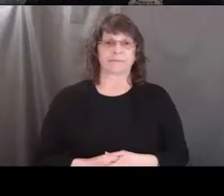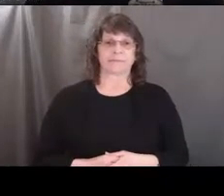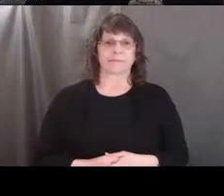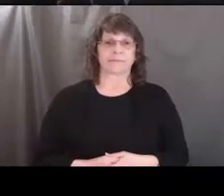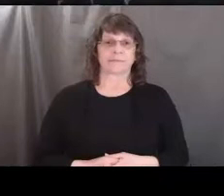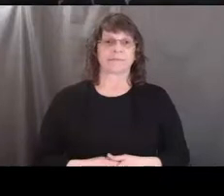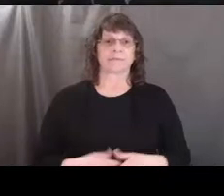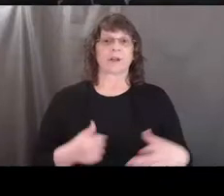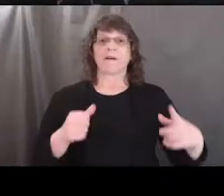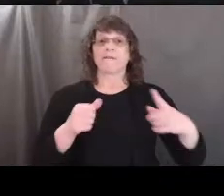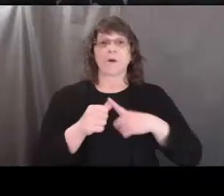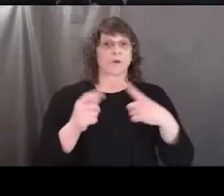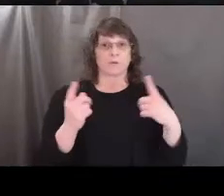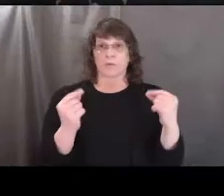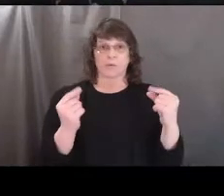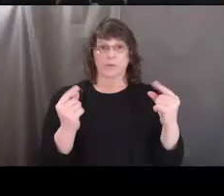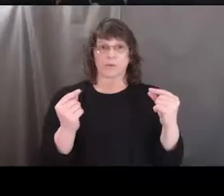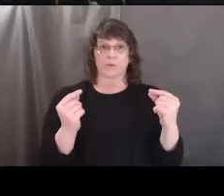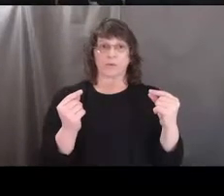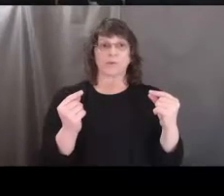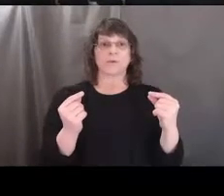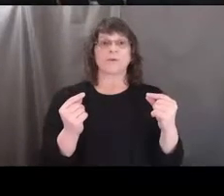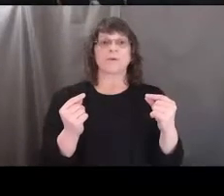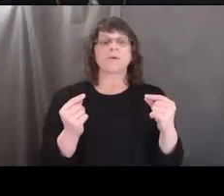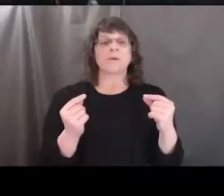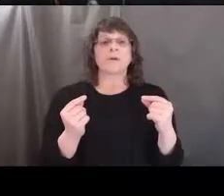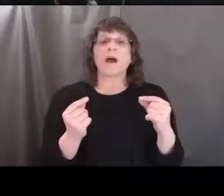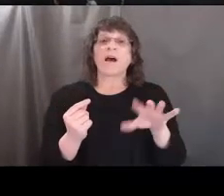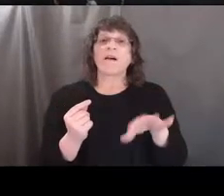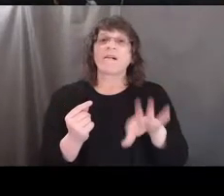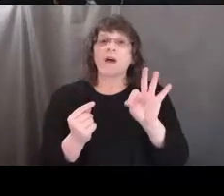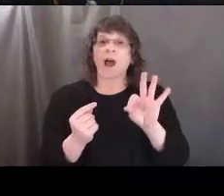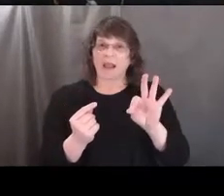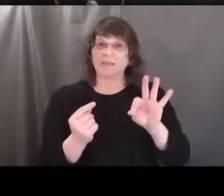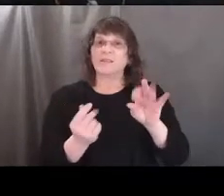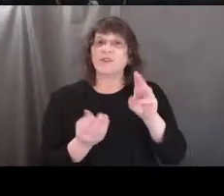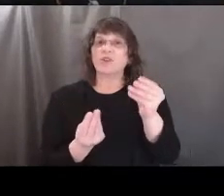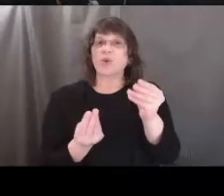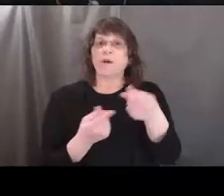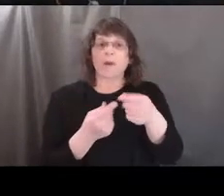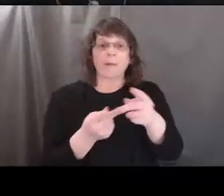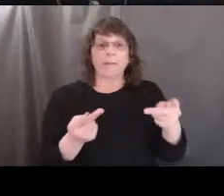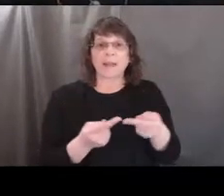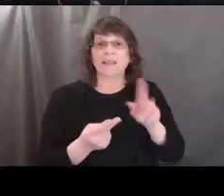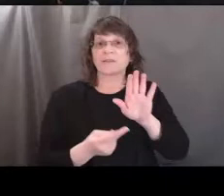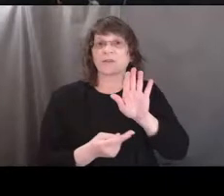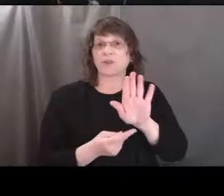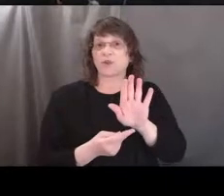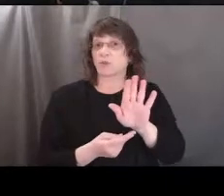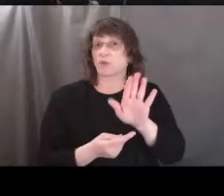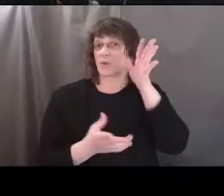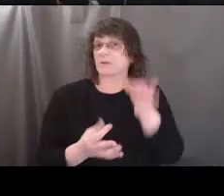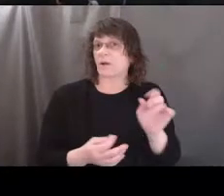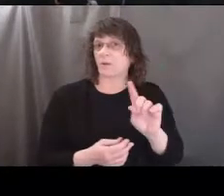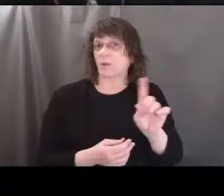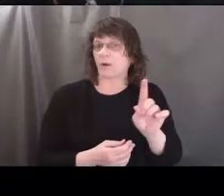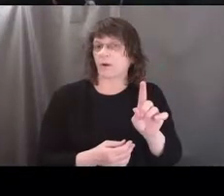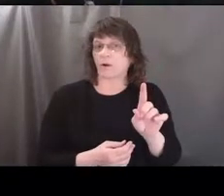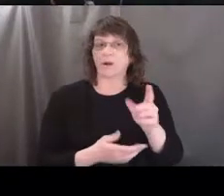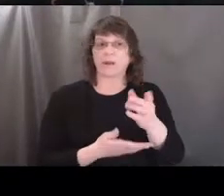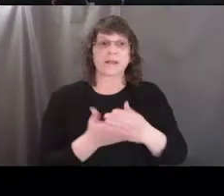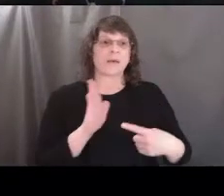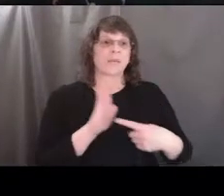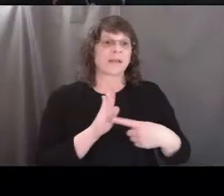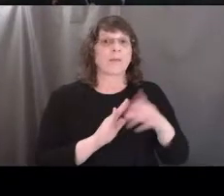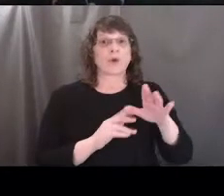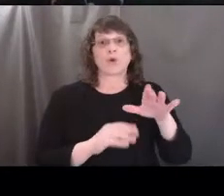The first step is to collect or expose a handful of soil from a place of your choosing. Some examples can